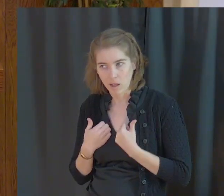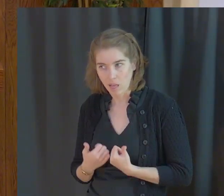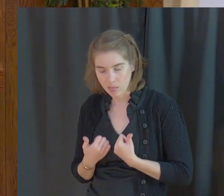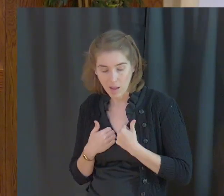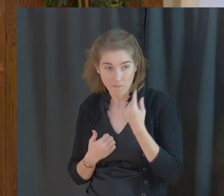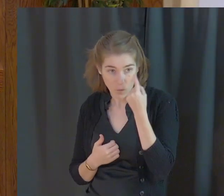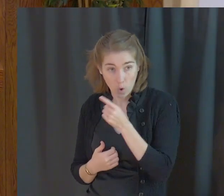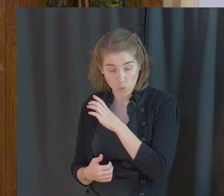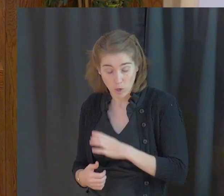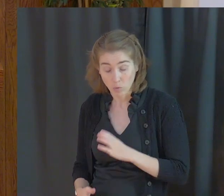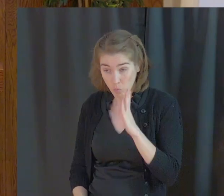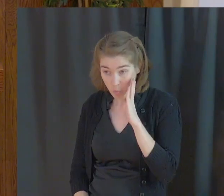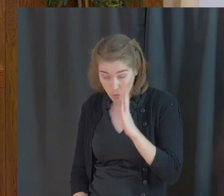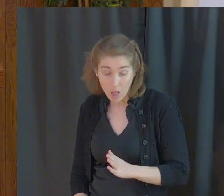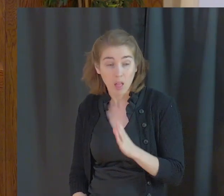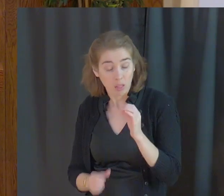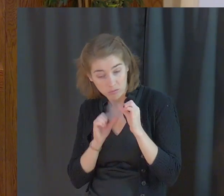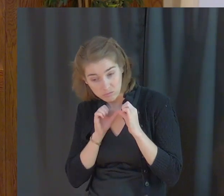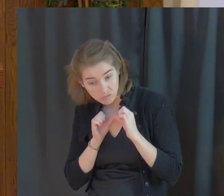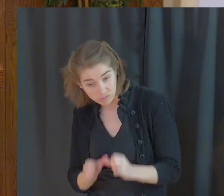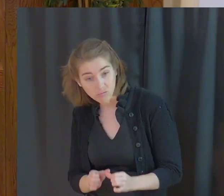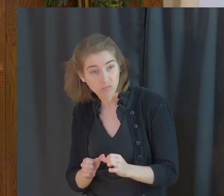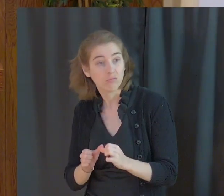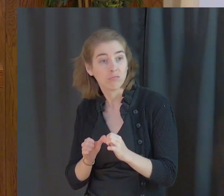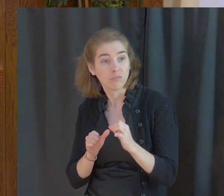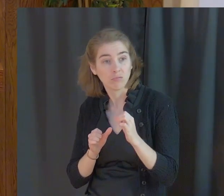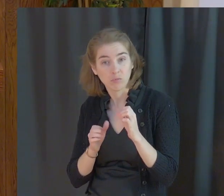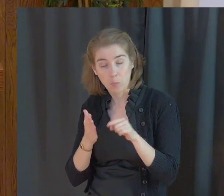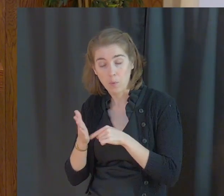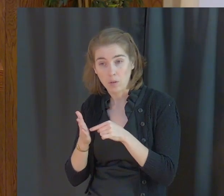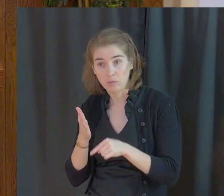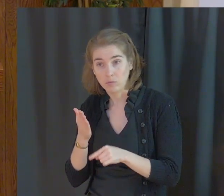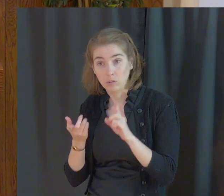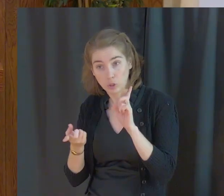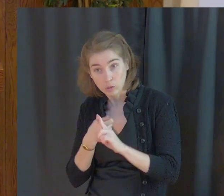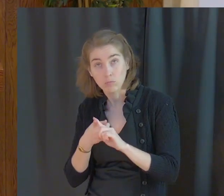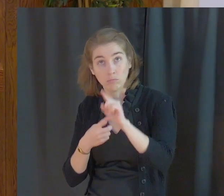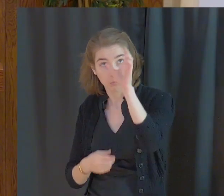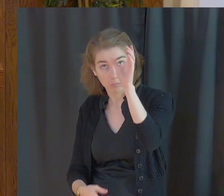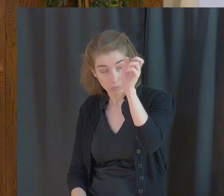we are, and we will continue to be persecuted until his return.